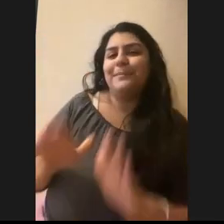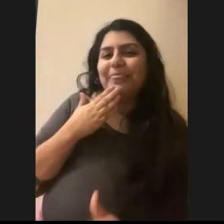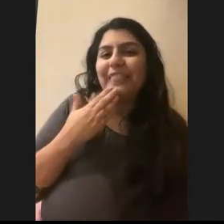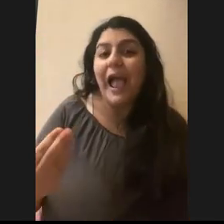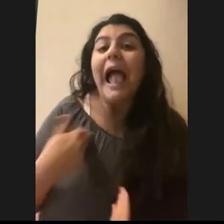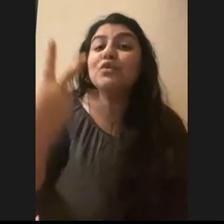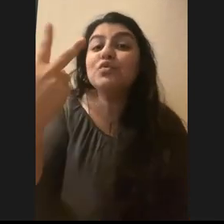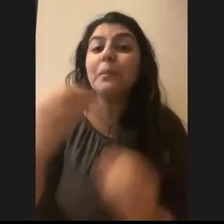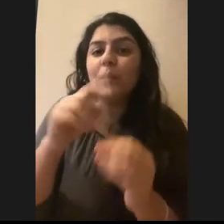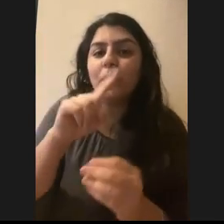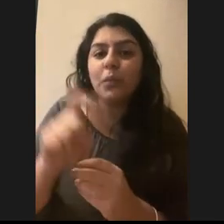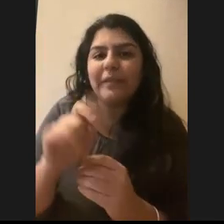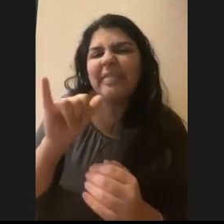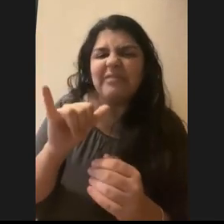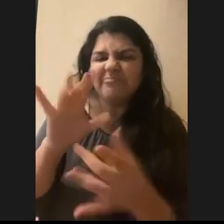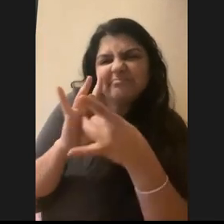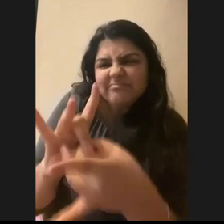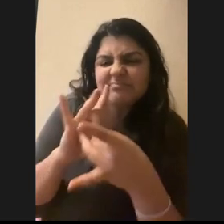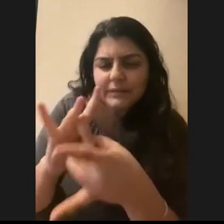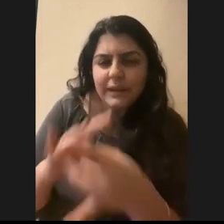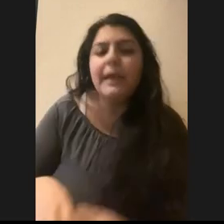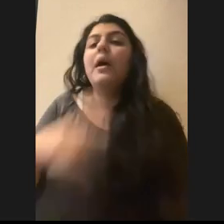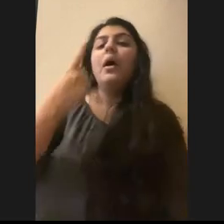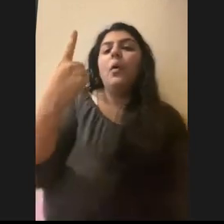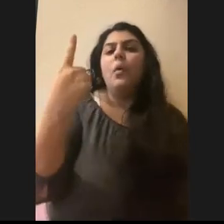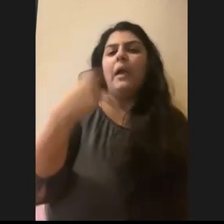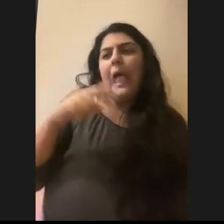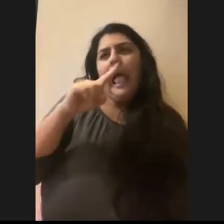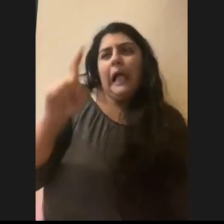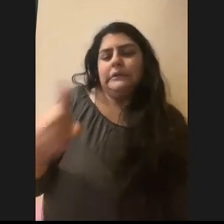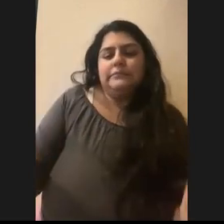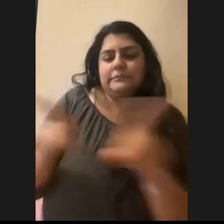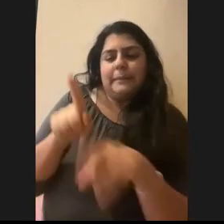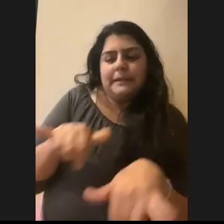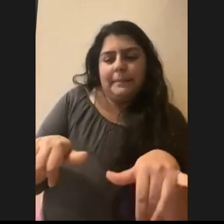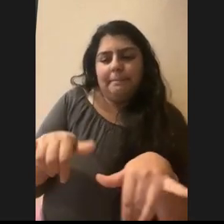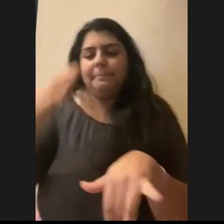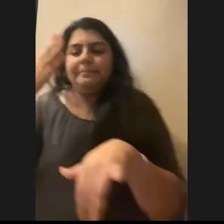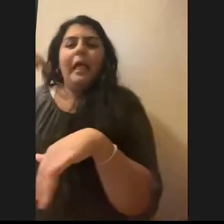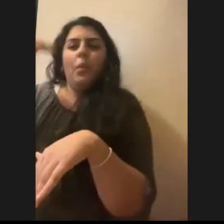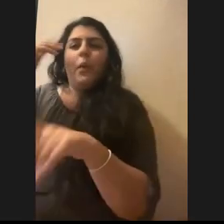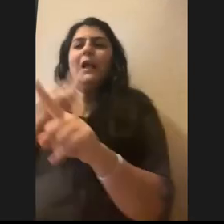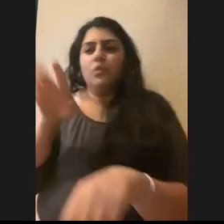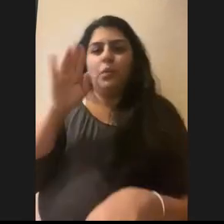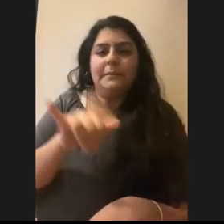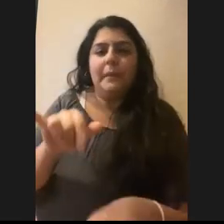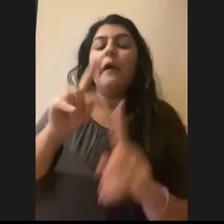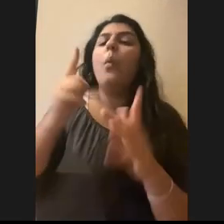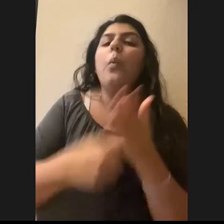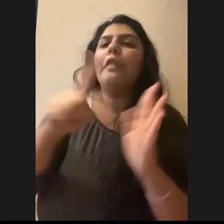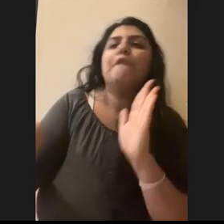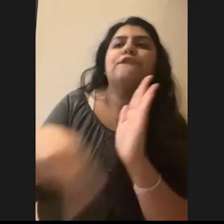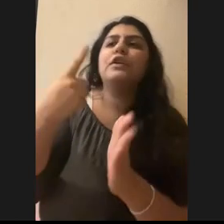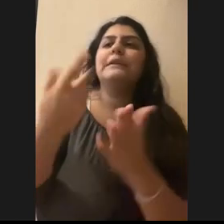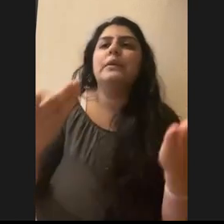questions that are kind of tied together. One, um, I'll ask them at the same time. Cause I think the answer is kind of going to be similar. Um, what is the first thing you'd say to a